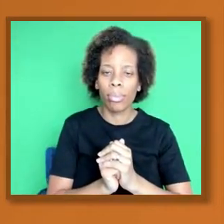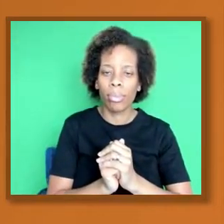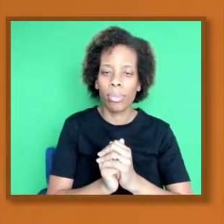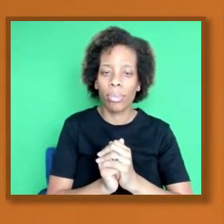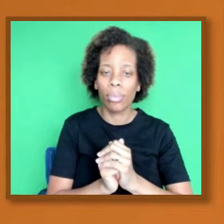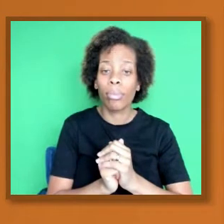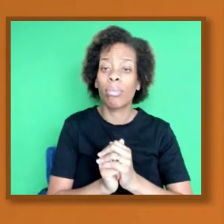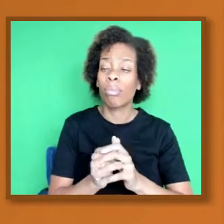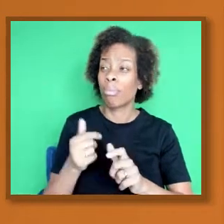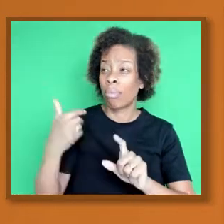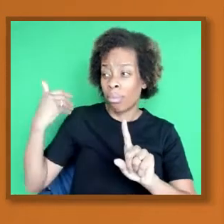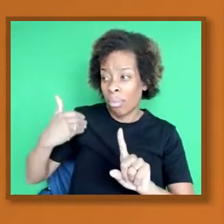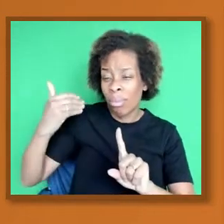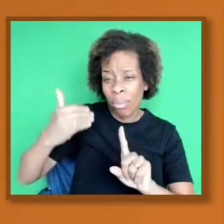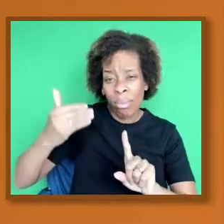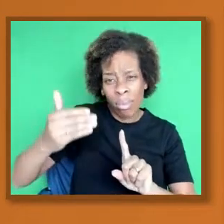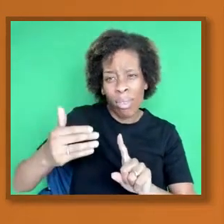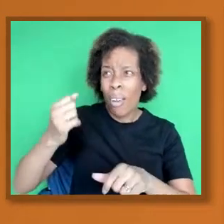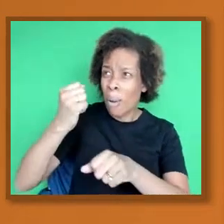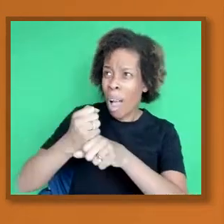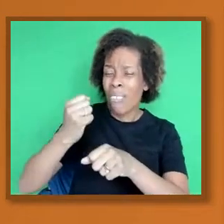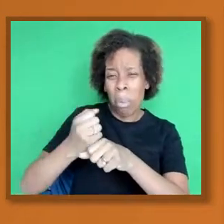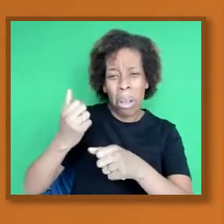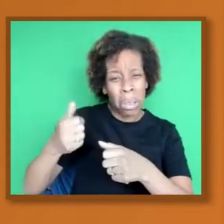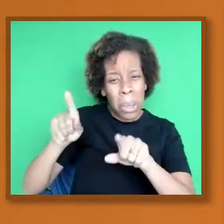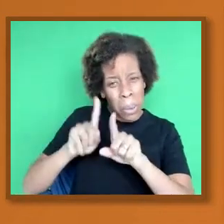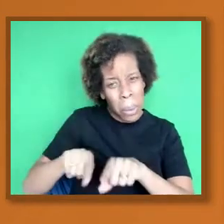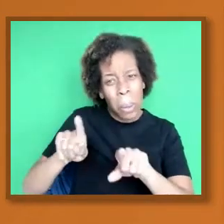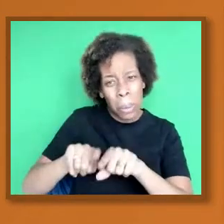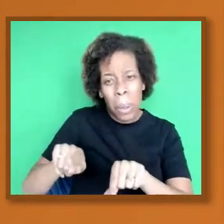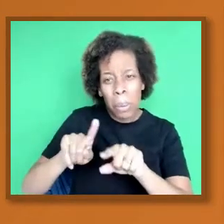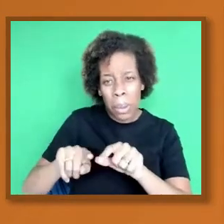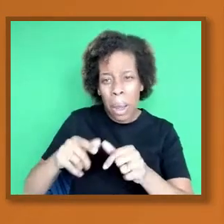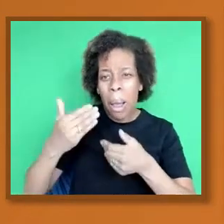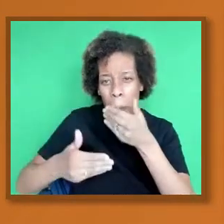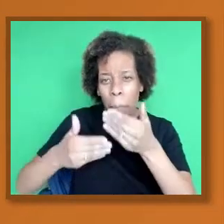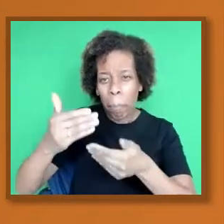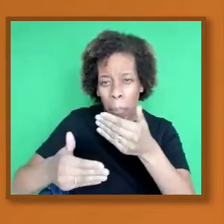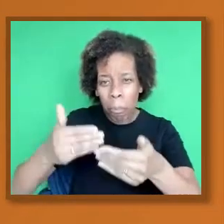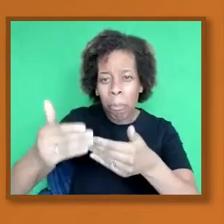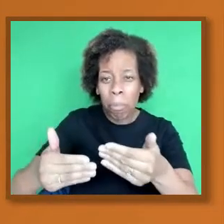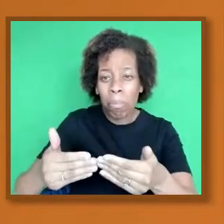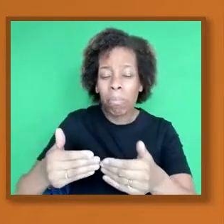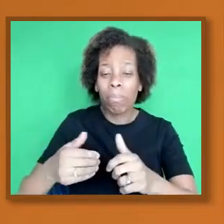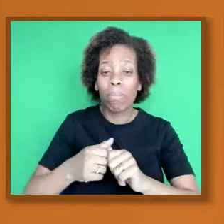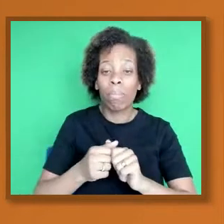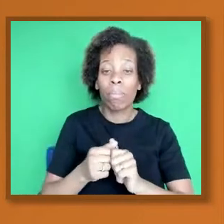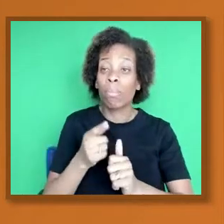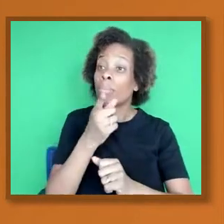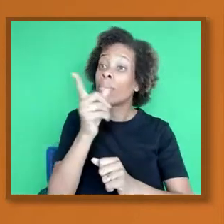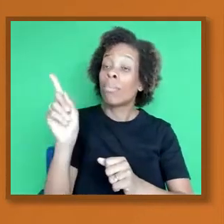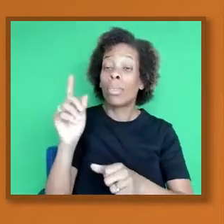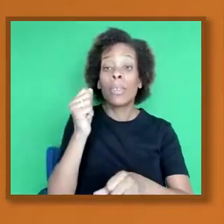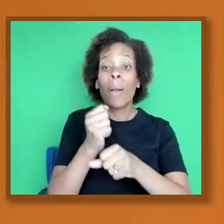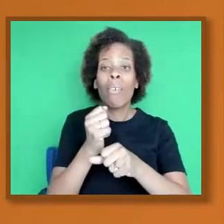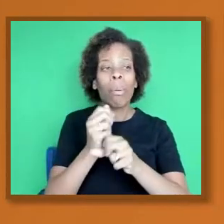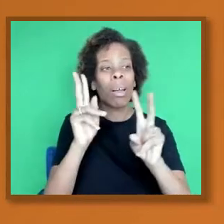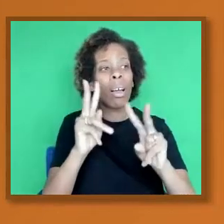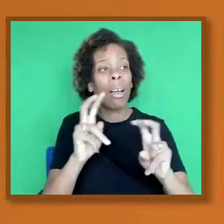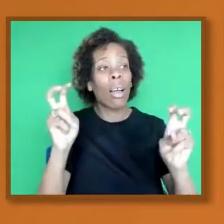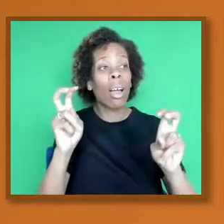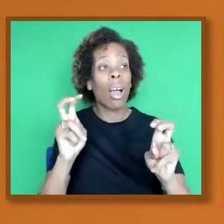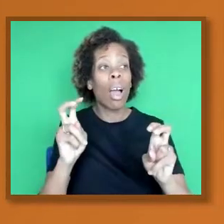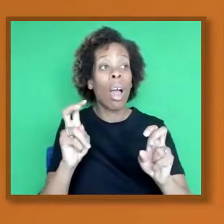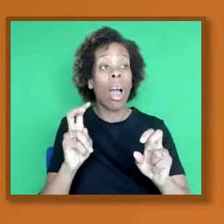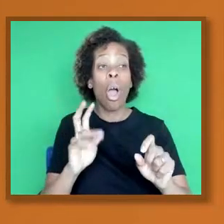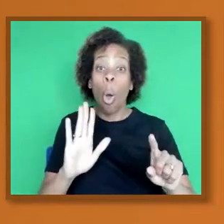They trumpet this idea, isn't it? No one's safe until everyone is safe. But actually,